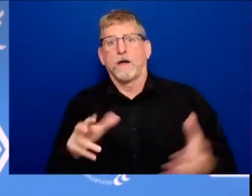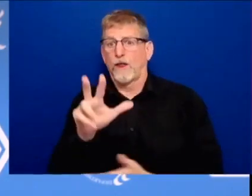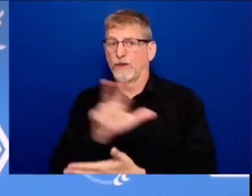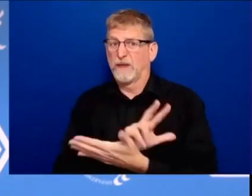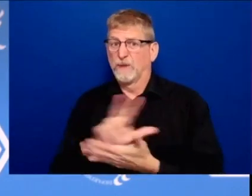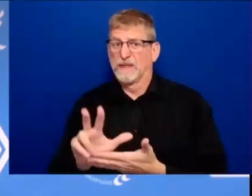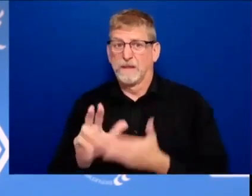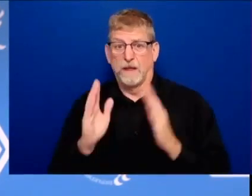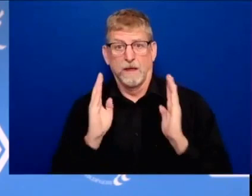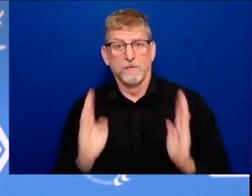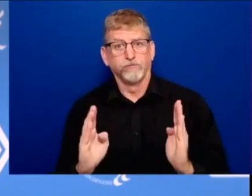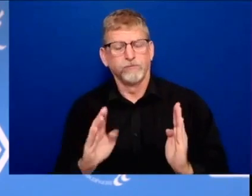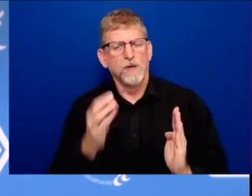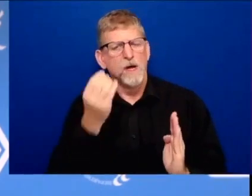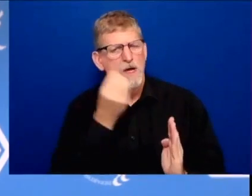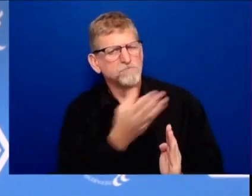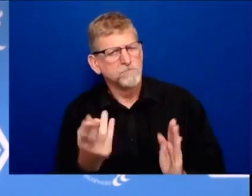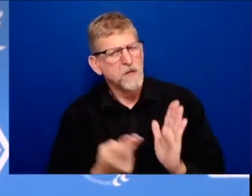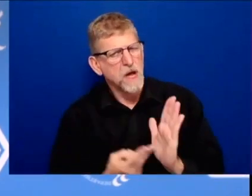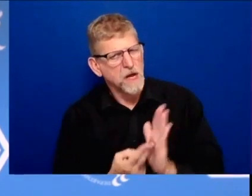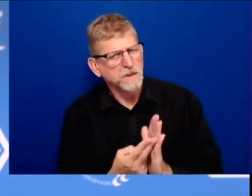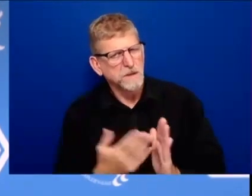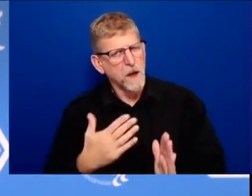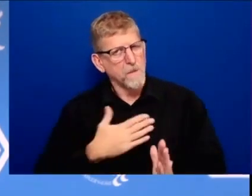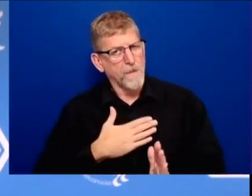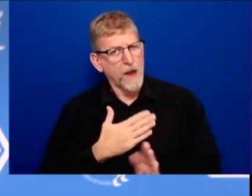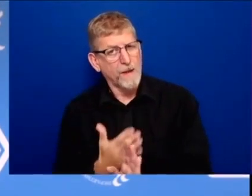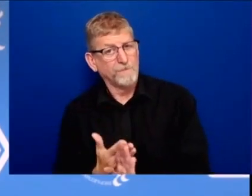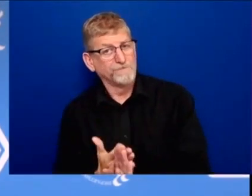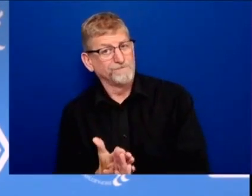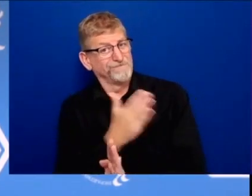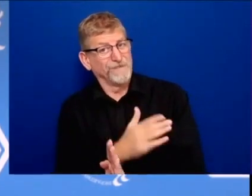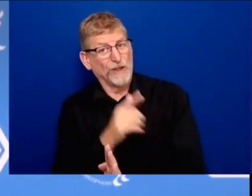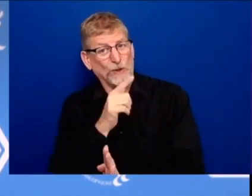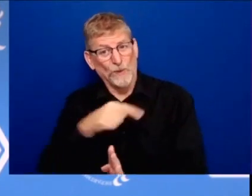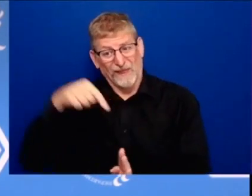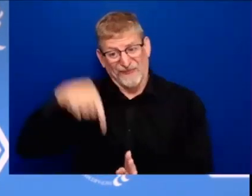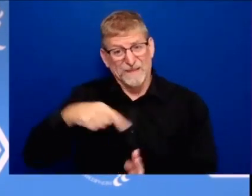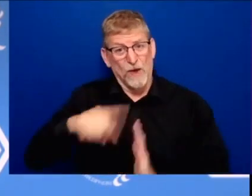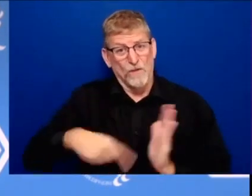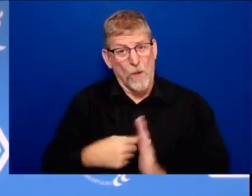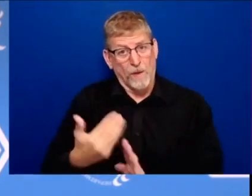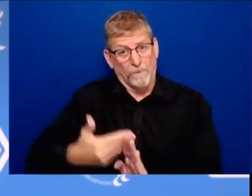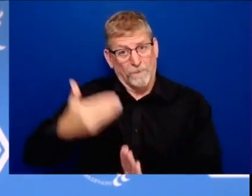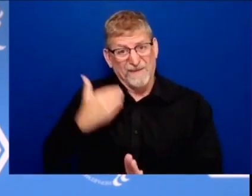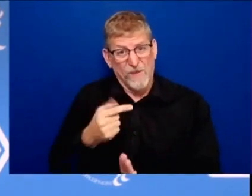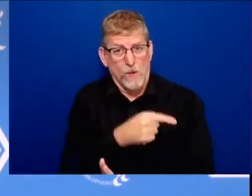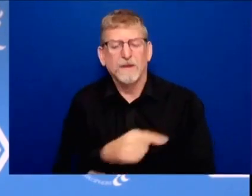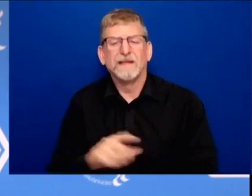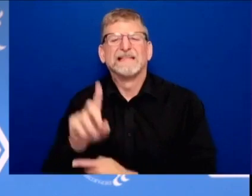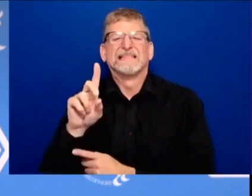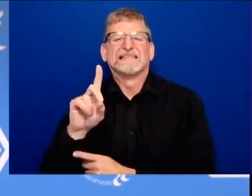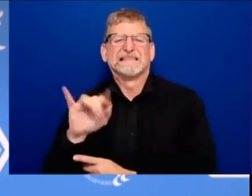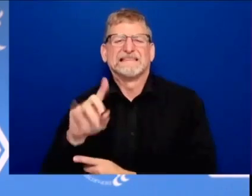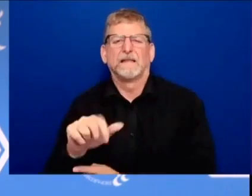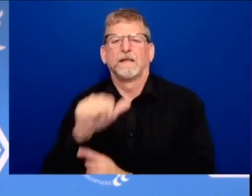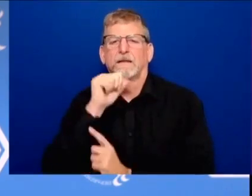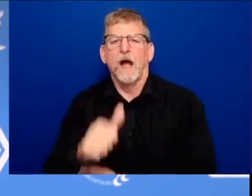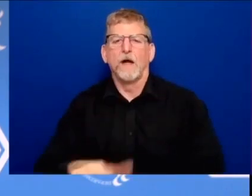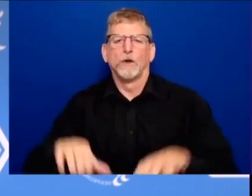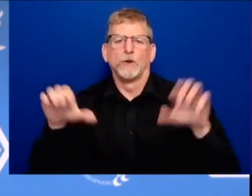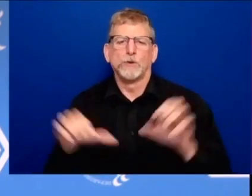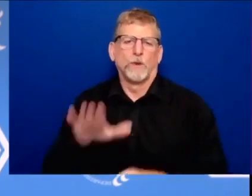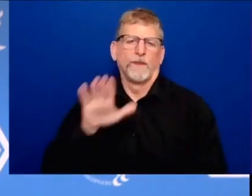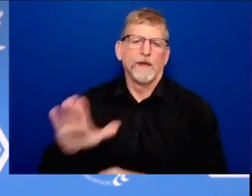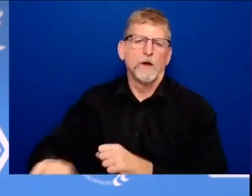do his job in getting ready for the massive challenge of vaccinating hundreds of millions of americans he didn't order enough